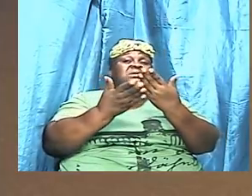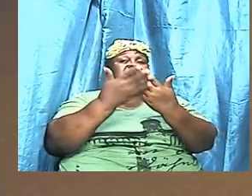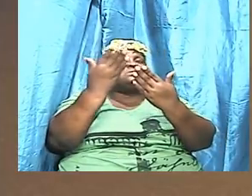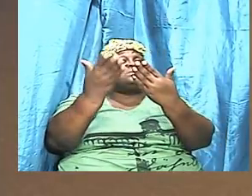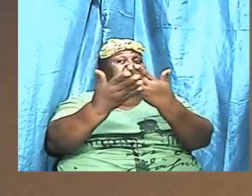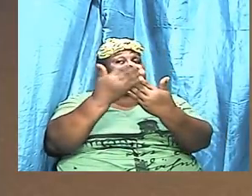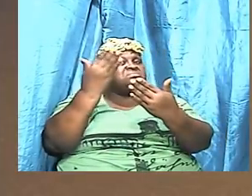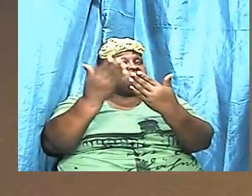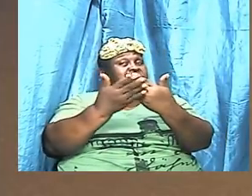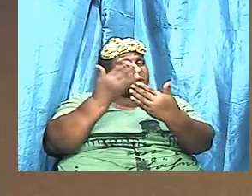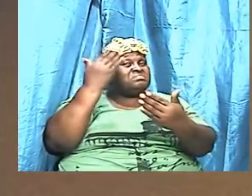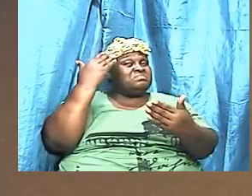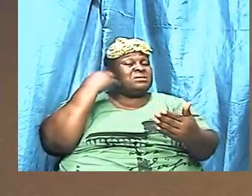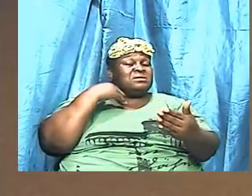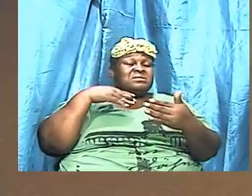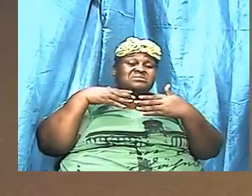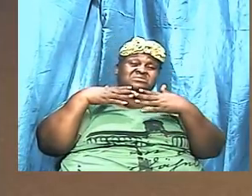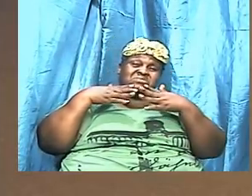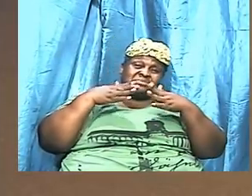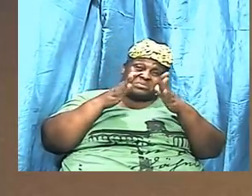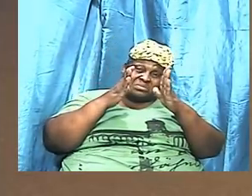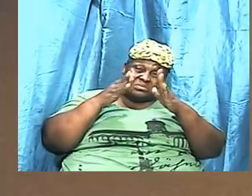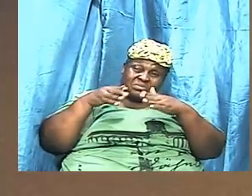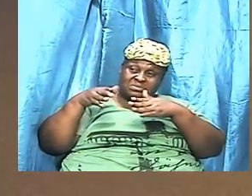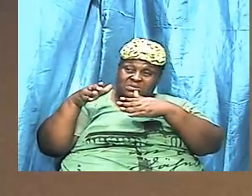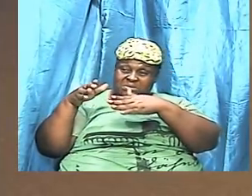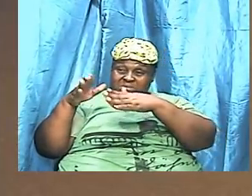strategy simple strategy